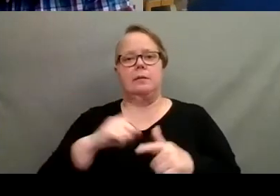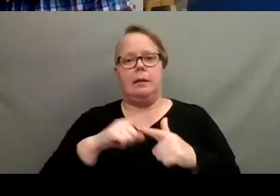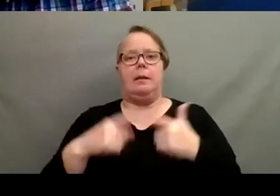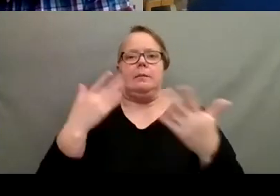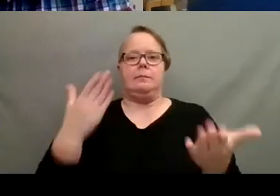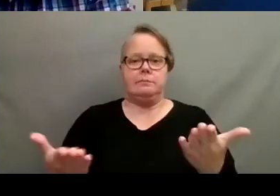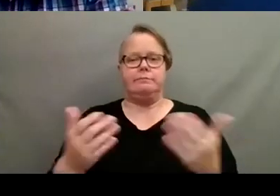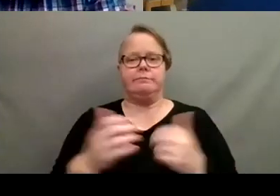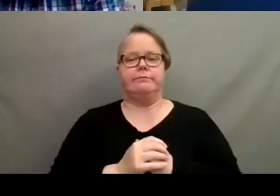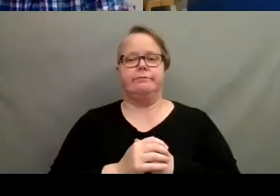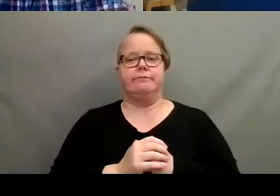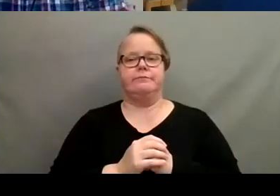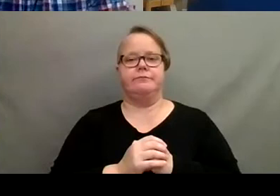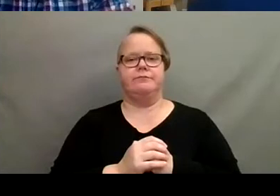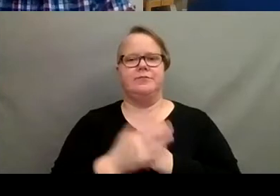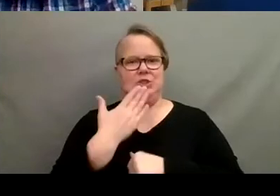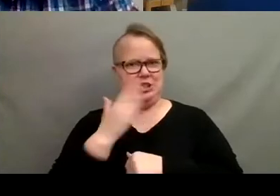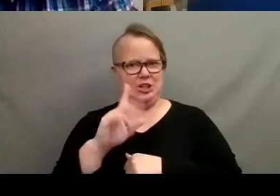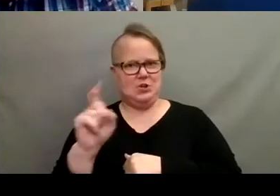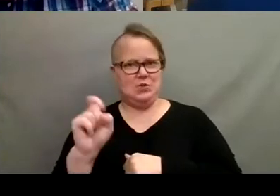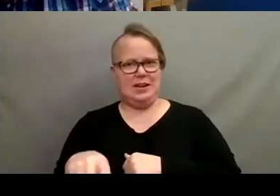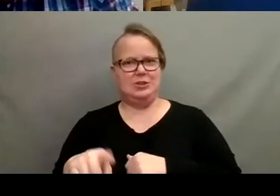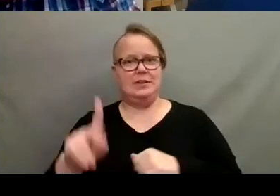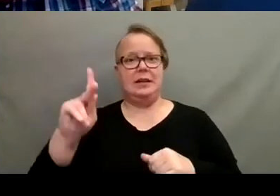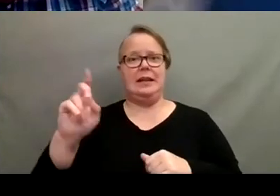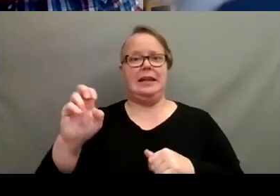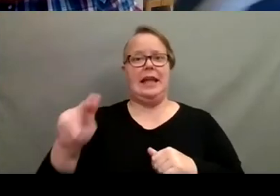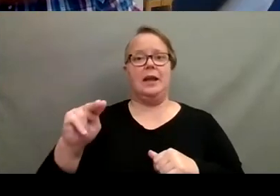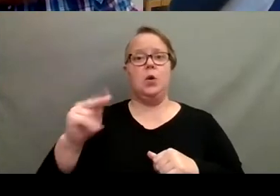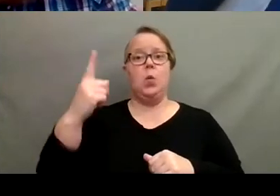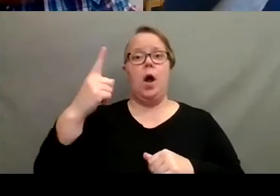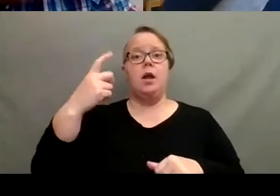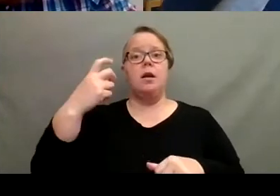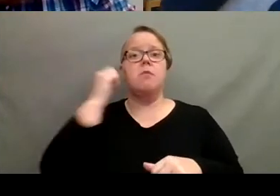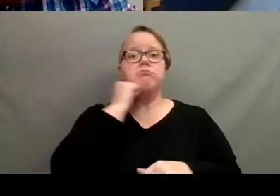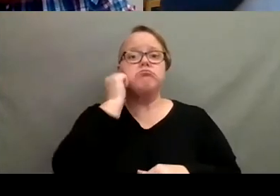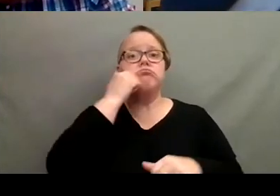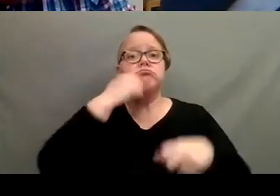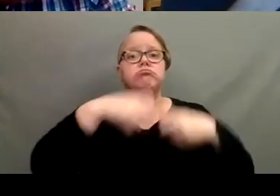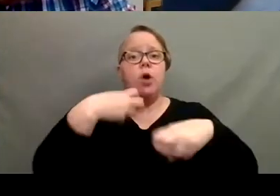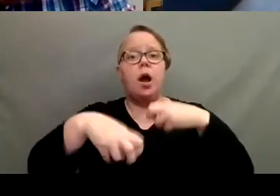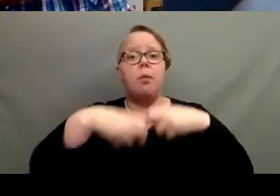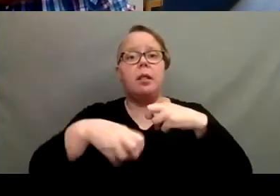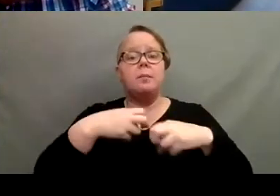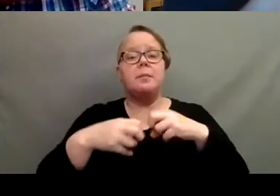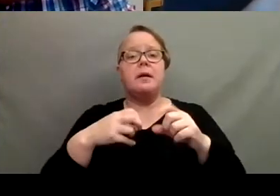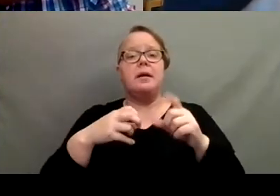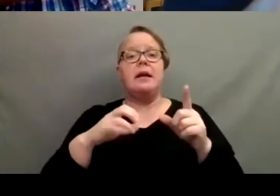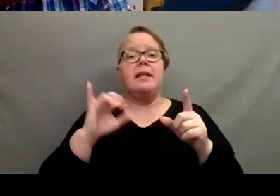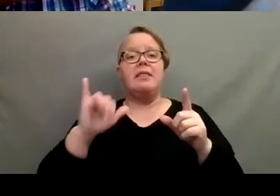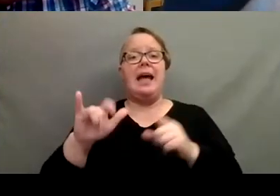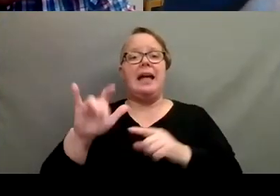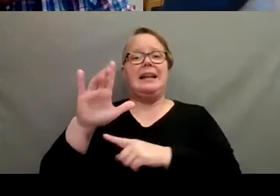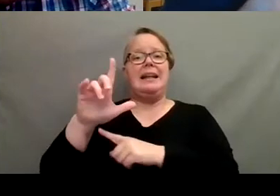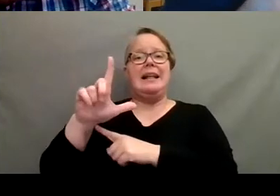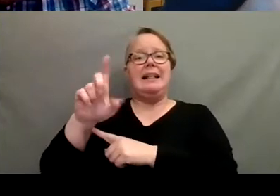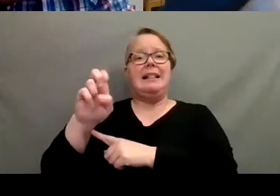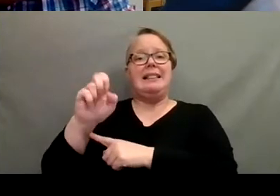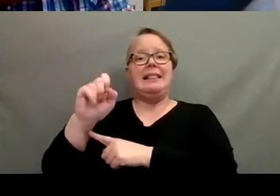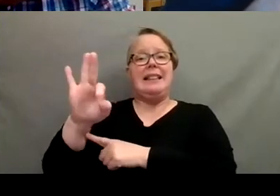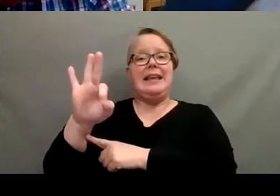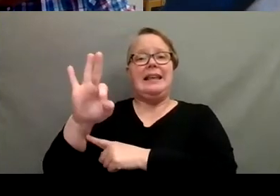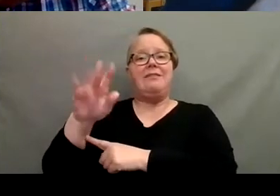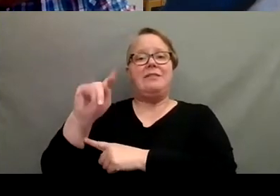Good question. So one common problem I think we've all heard about is the kind of that leaf tip burn or those margins